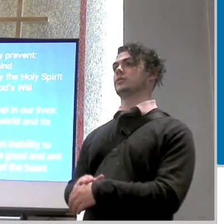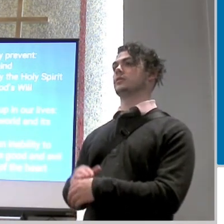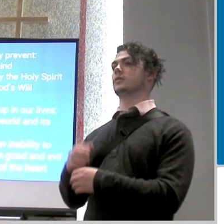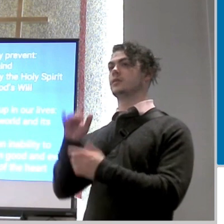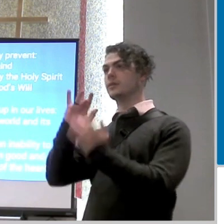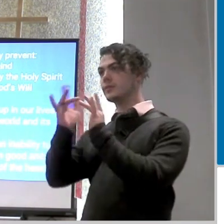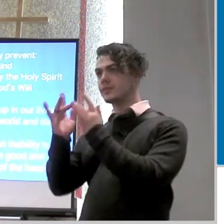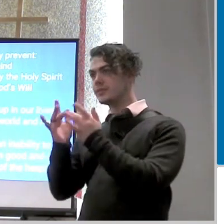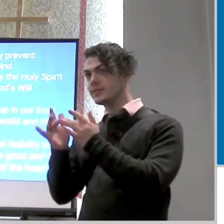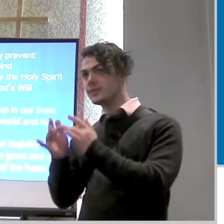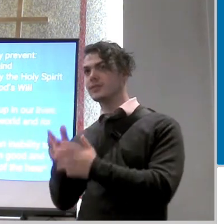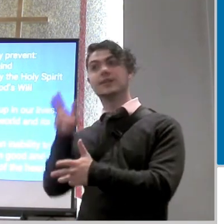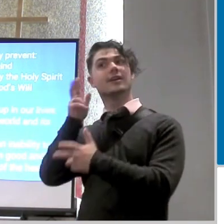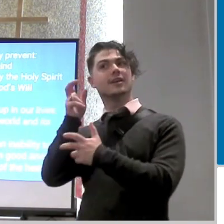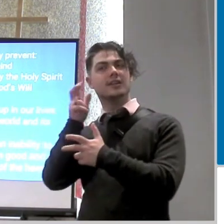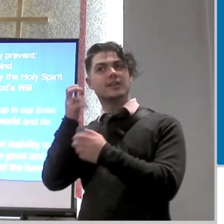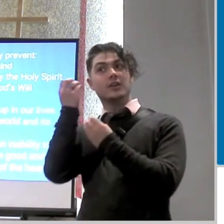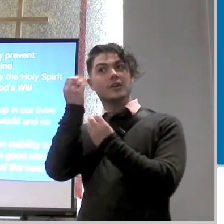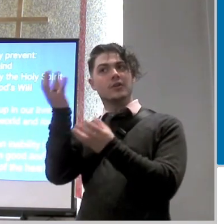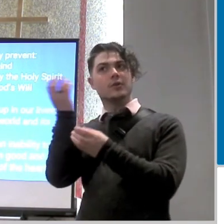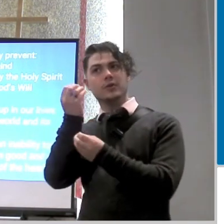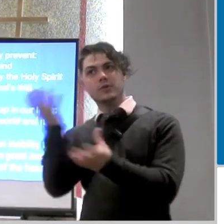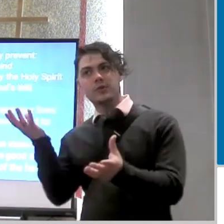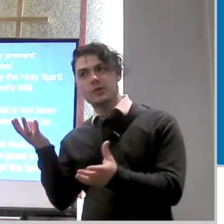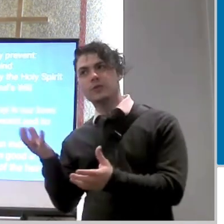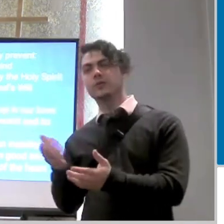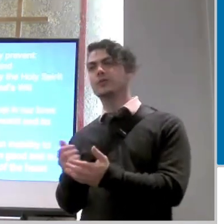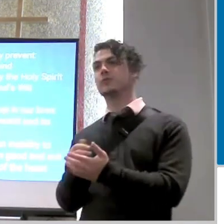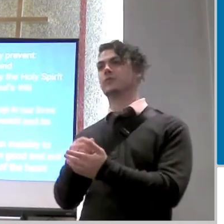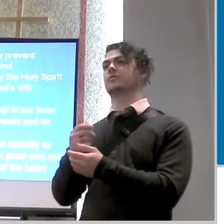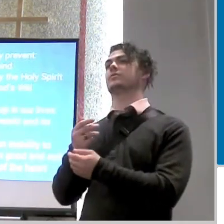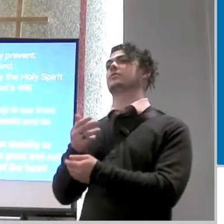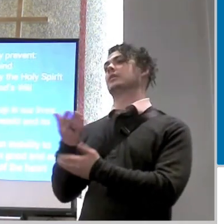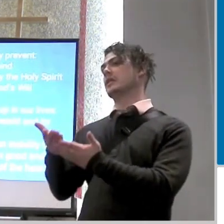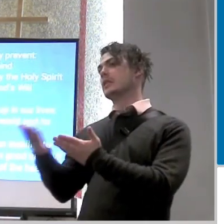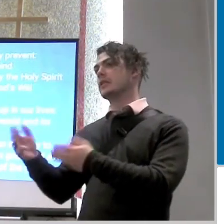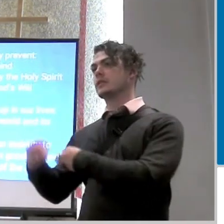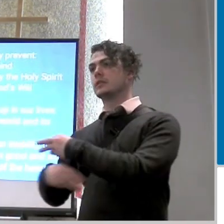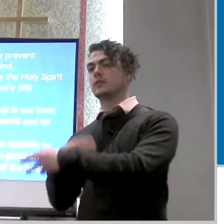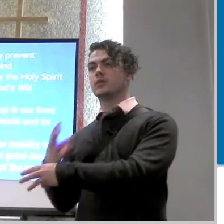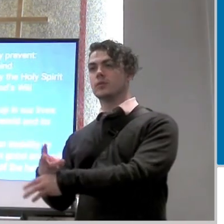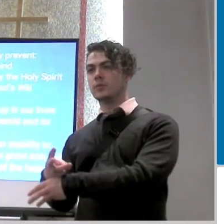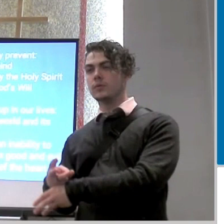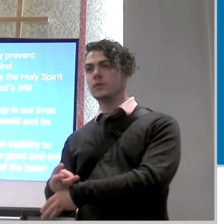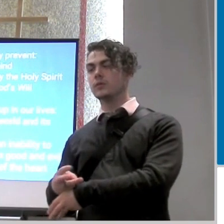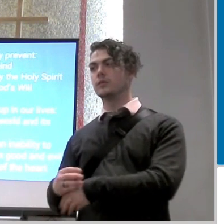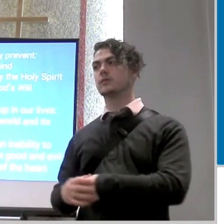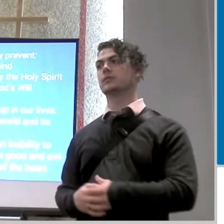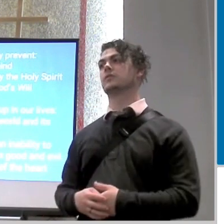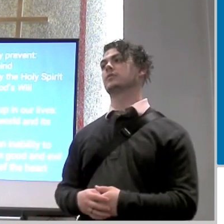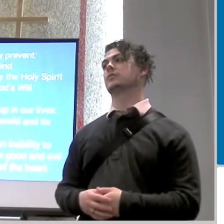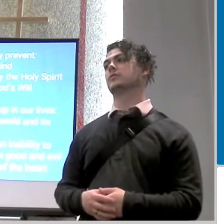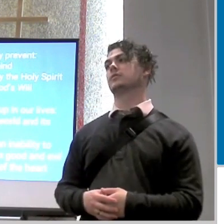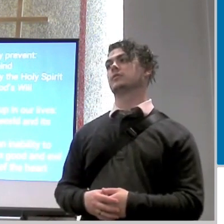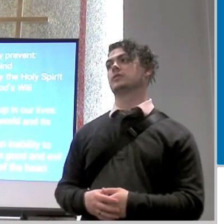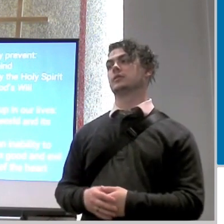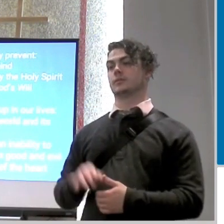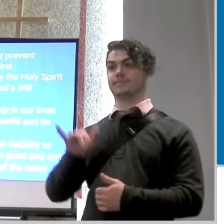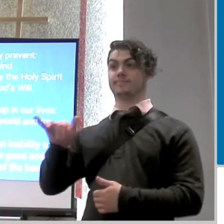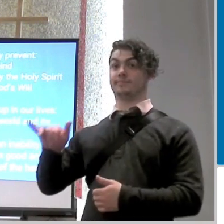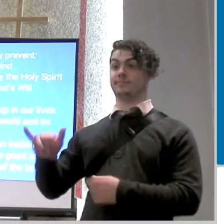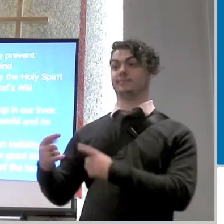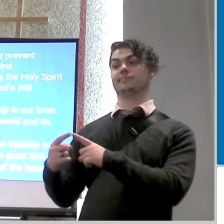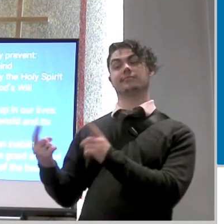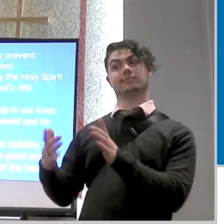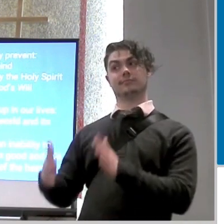know what i hear on i mean i don't even know if this show still exists the voice right i don't think oprah's still on right like you know but those are some of the shows